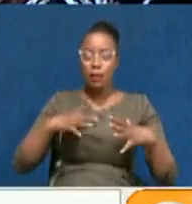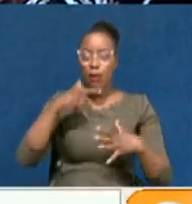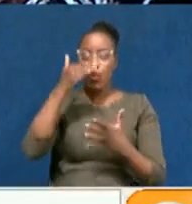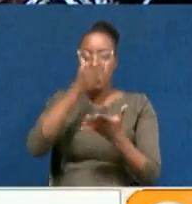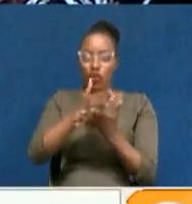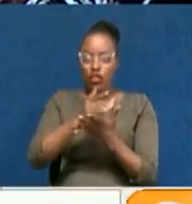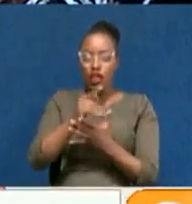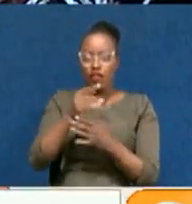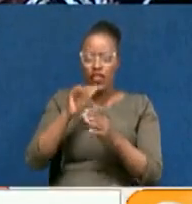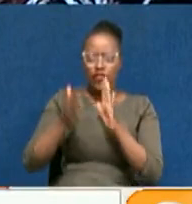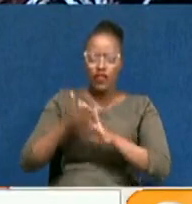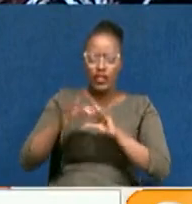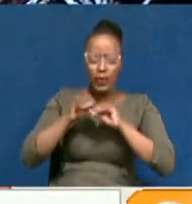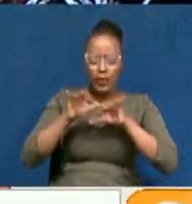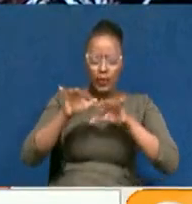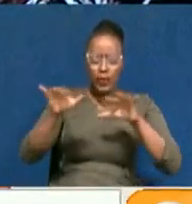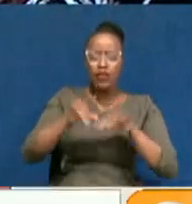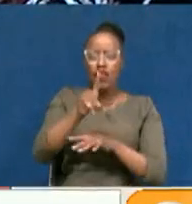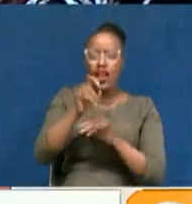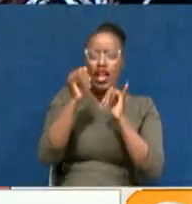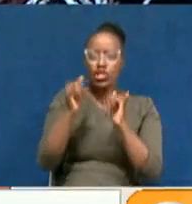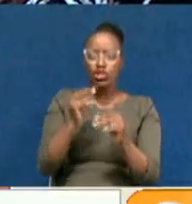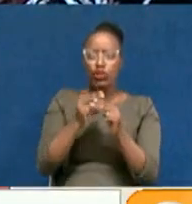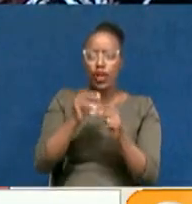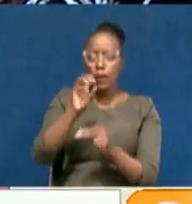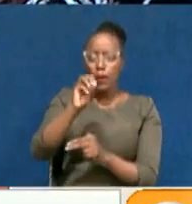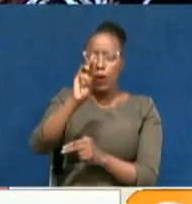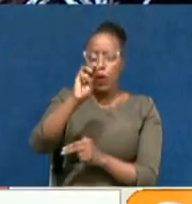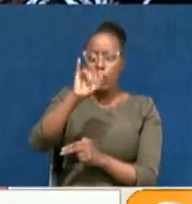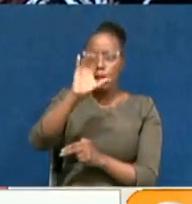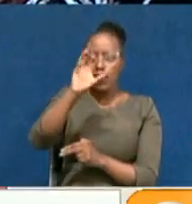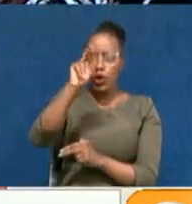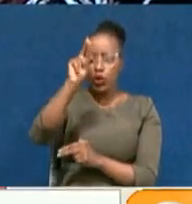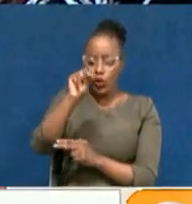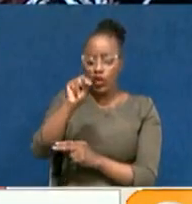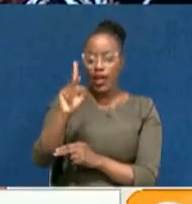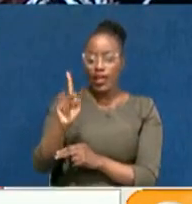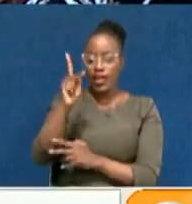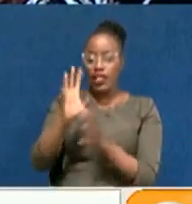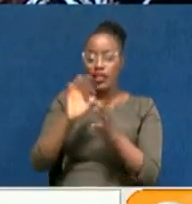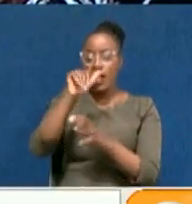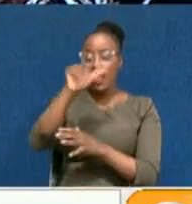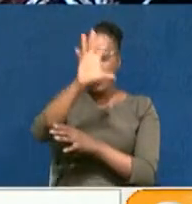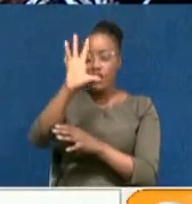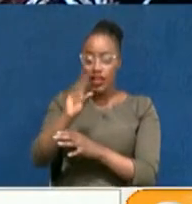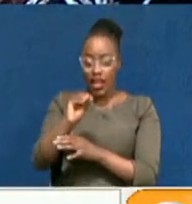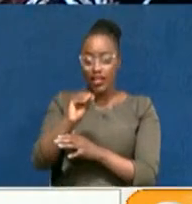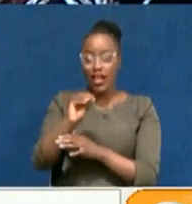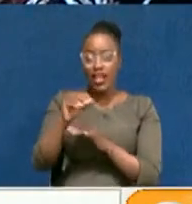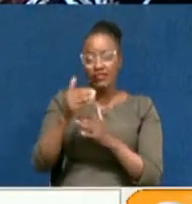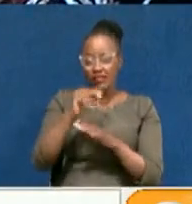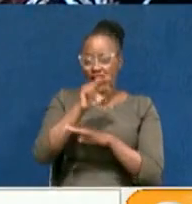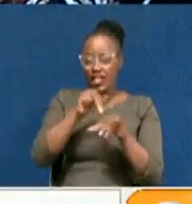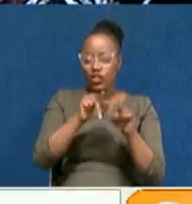of the fast-spreading Omicron variant, the country joins the list of other African nations that will now have to meet new